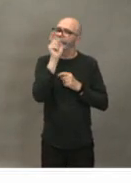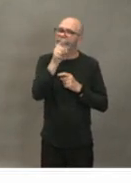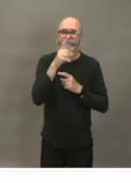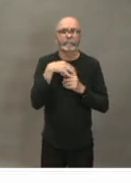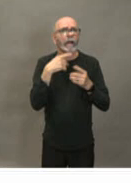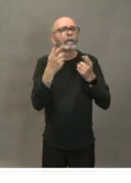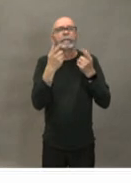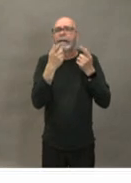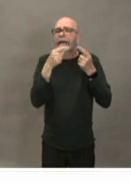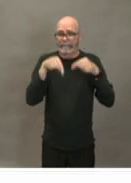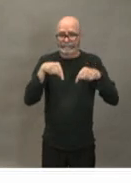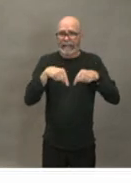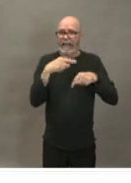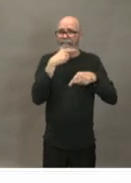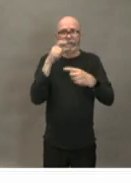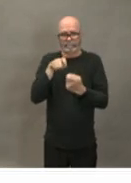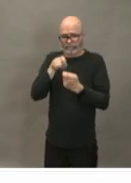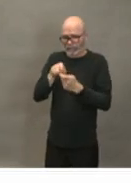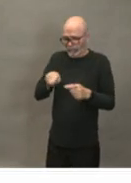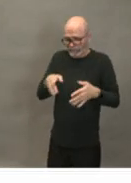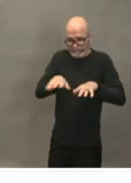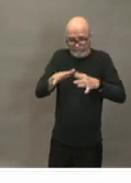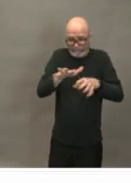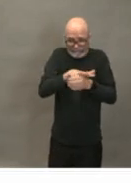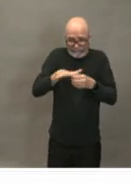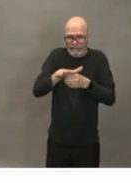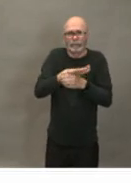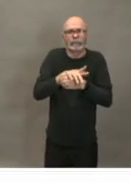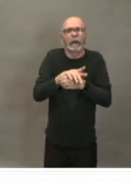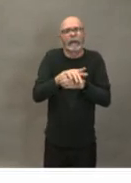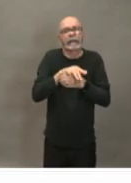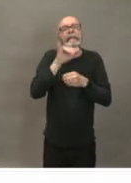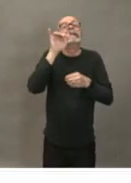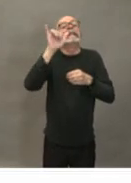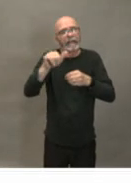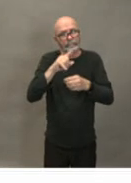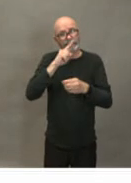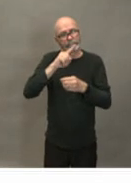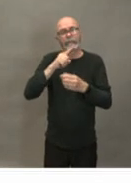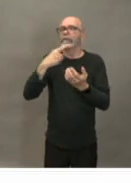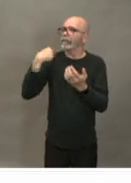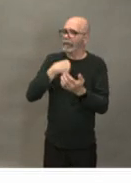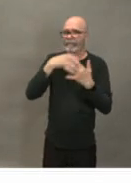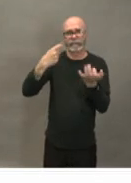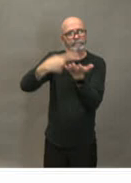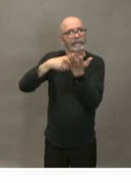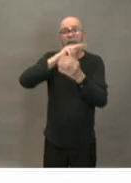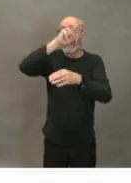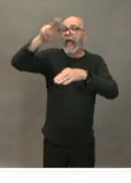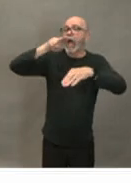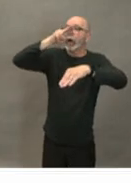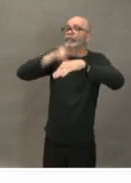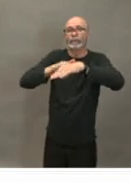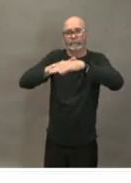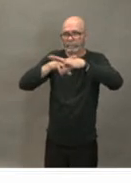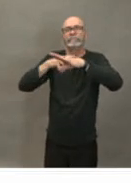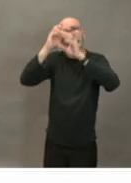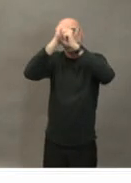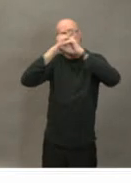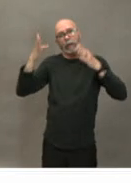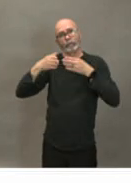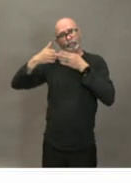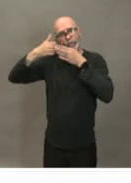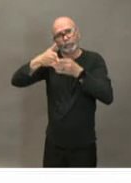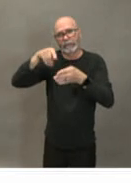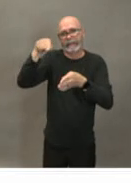a is a it's a national federal-led conversation around huge cruise ships that is evolving website has been updated